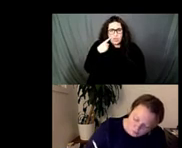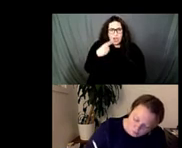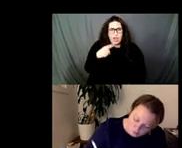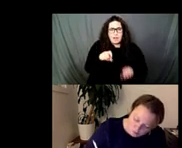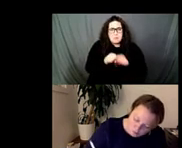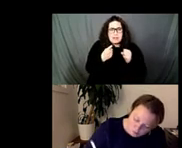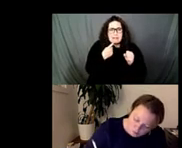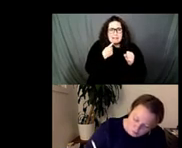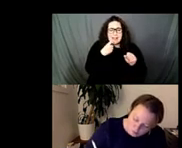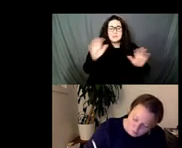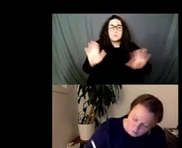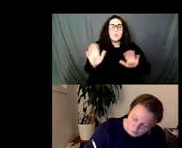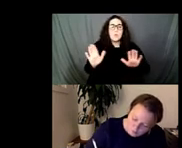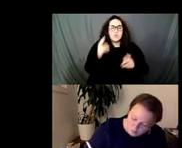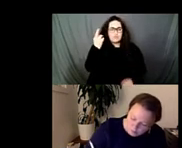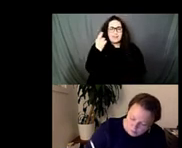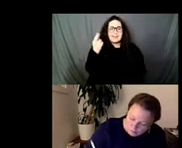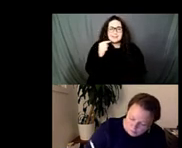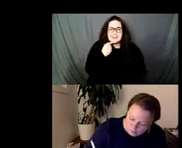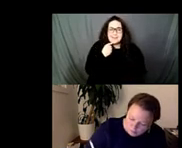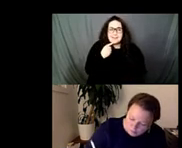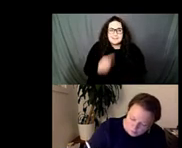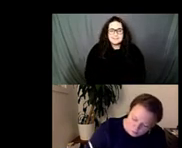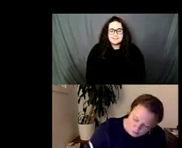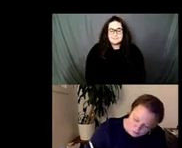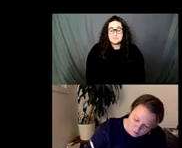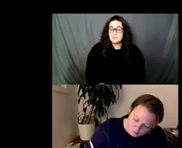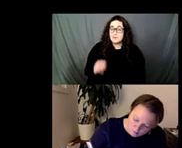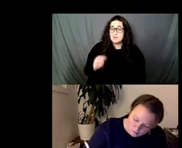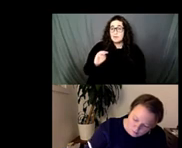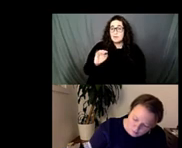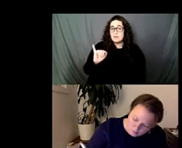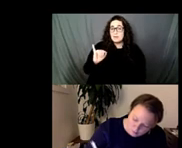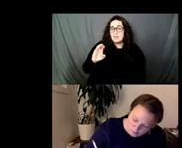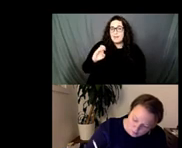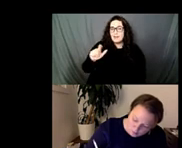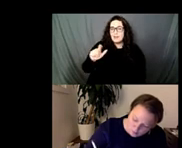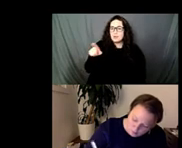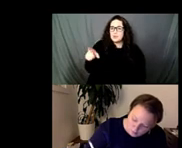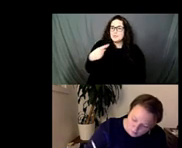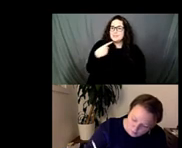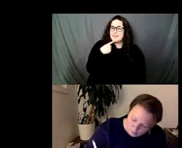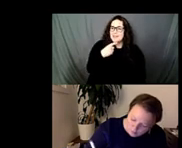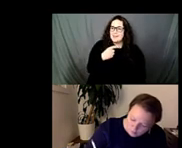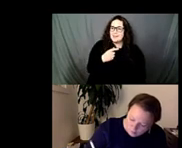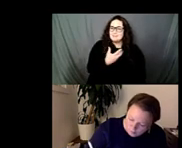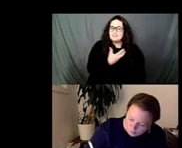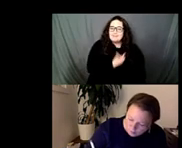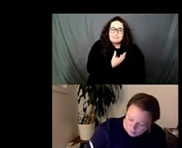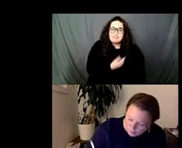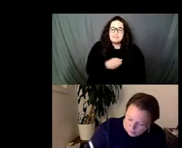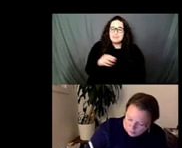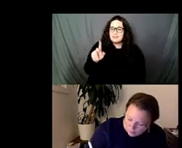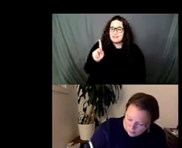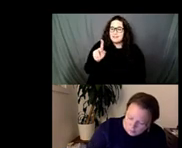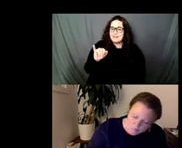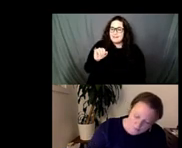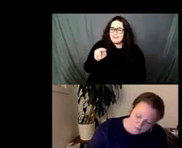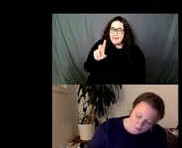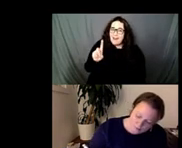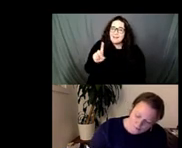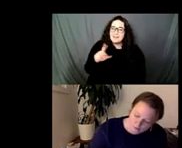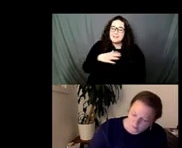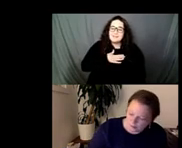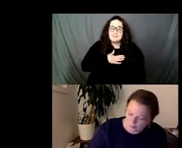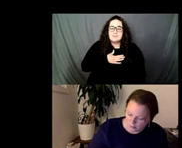between that that kindness you talk of Michael an invitation to partake in it versus a kind of more